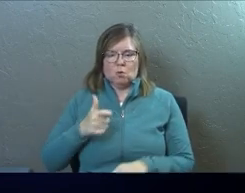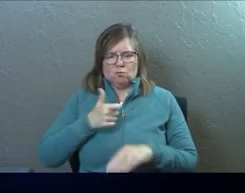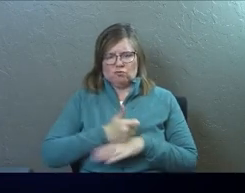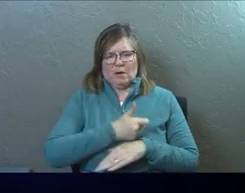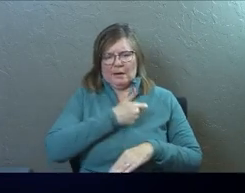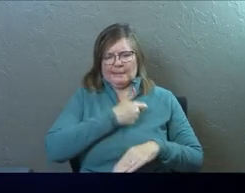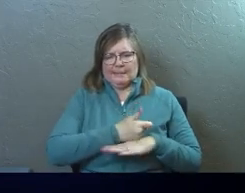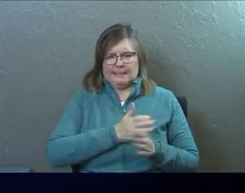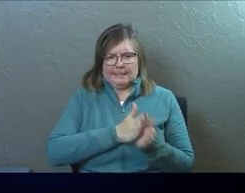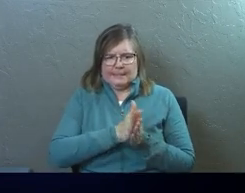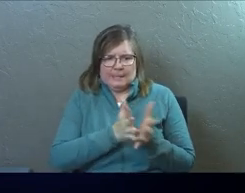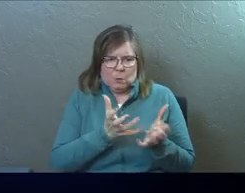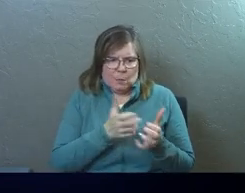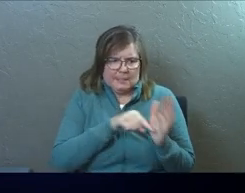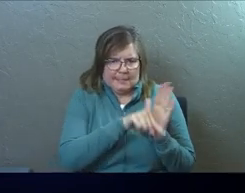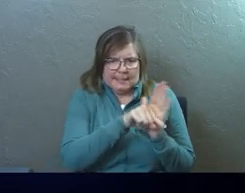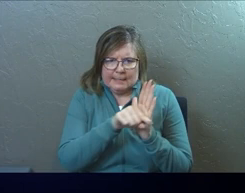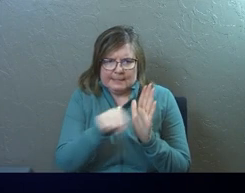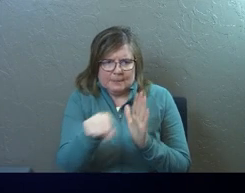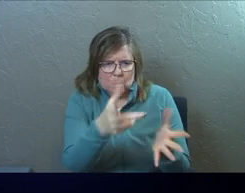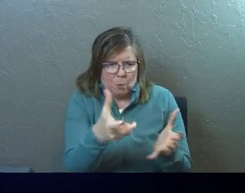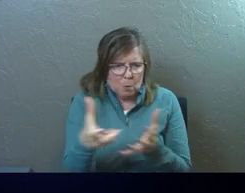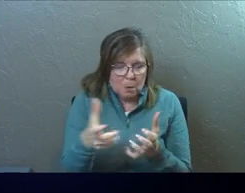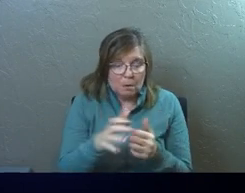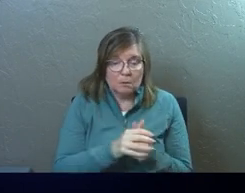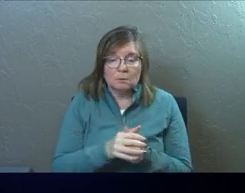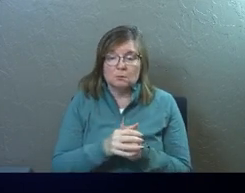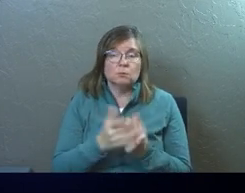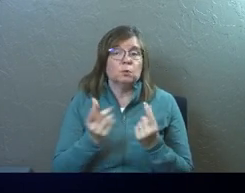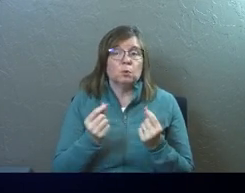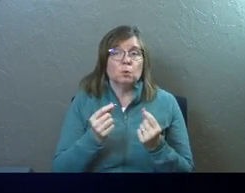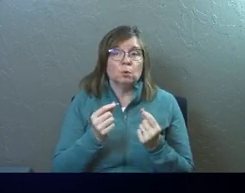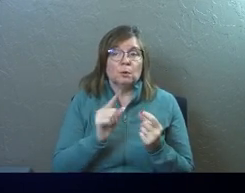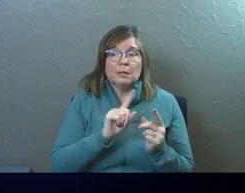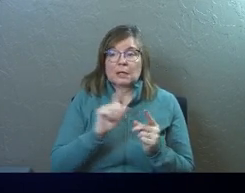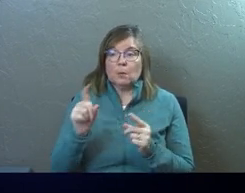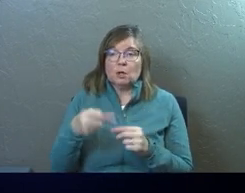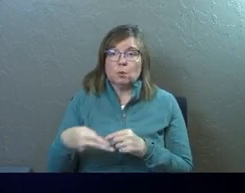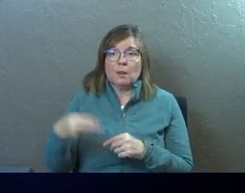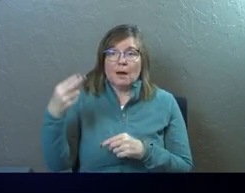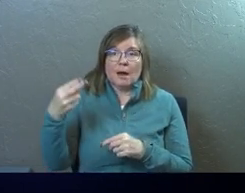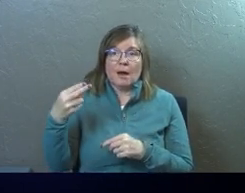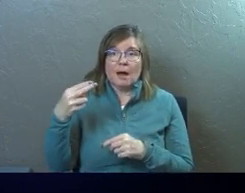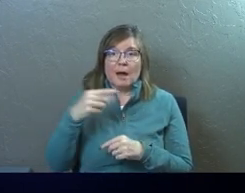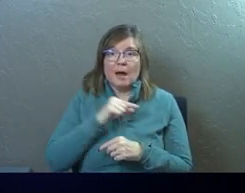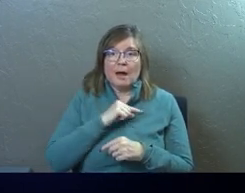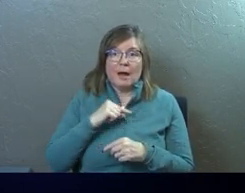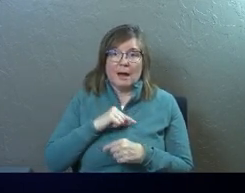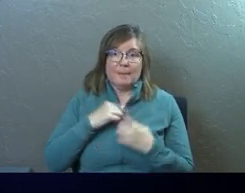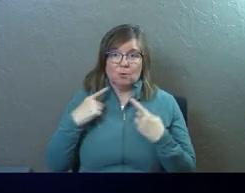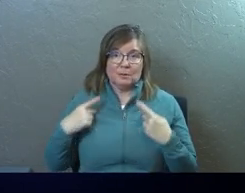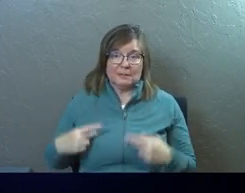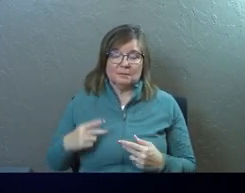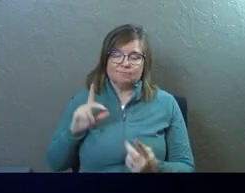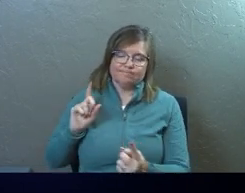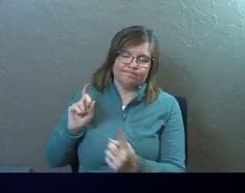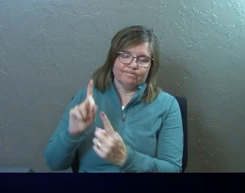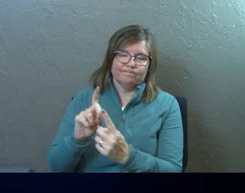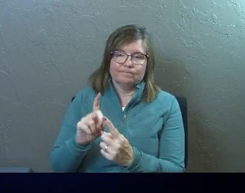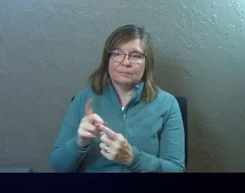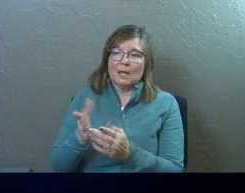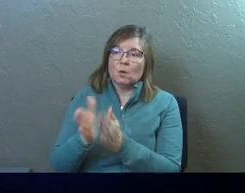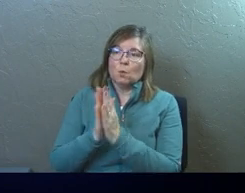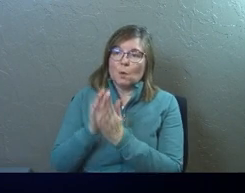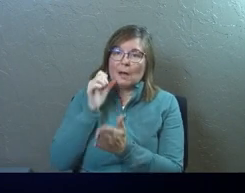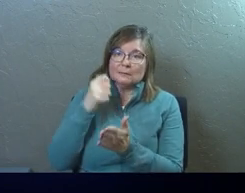breath and was eager to kill the Lord's followers. So he went to the high priest and Saul requested letters addressed to the